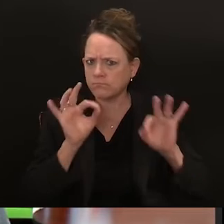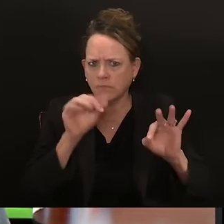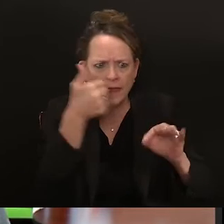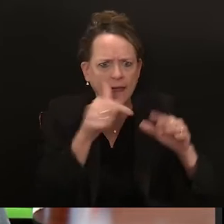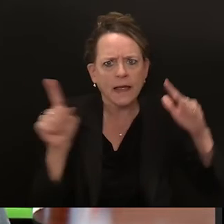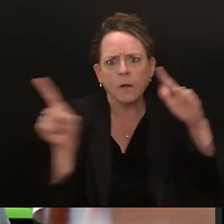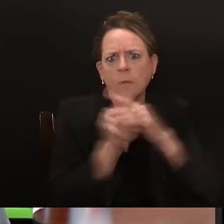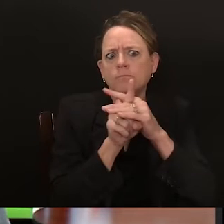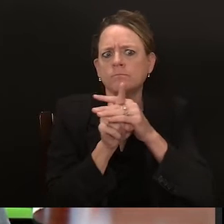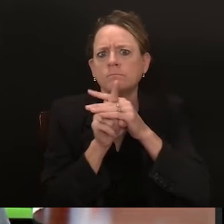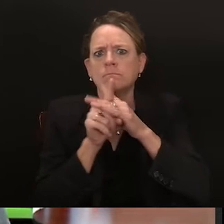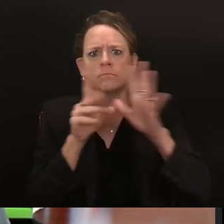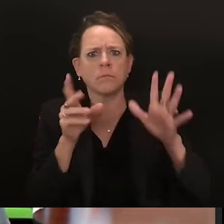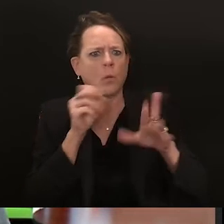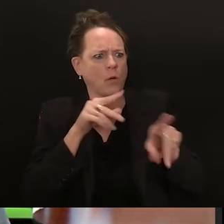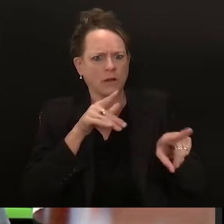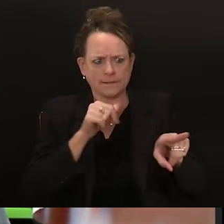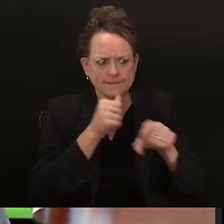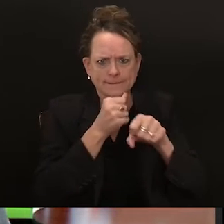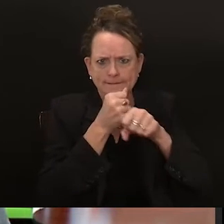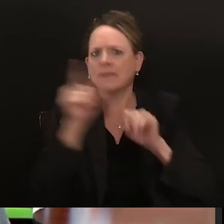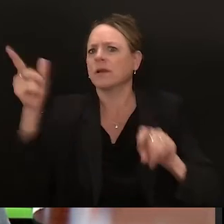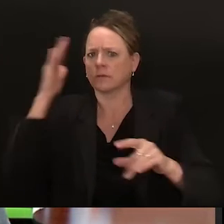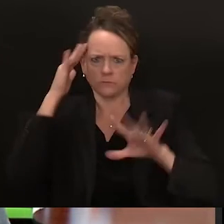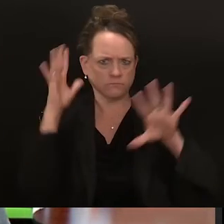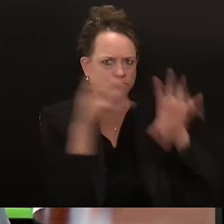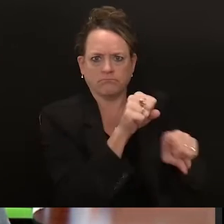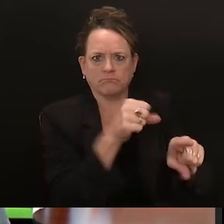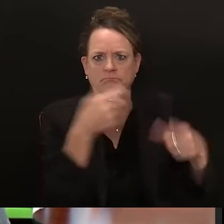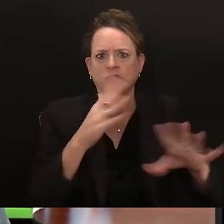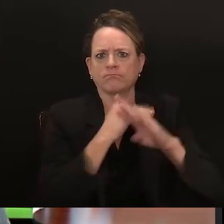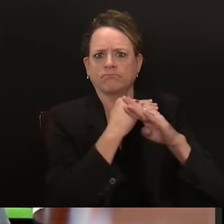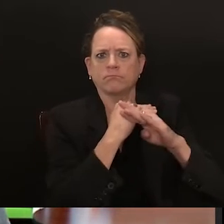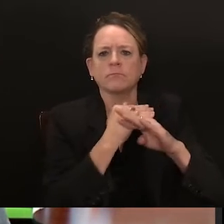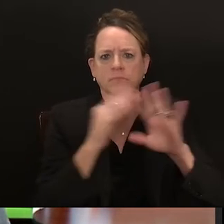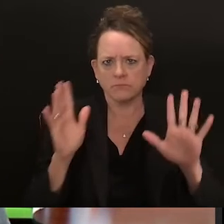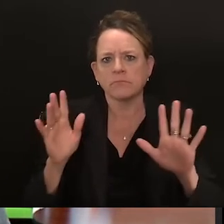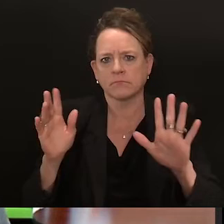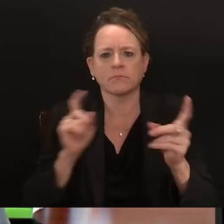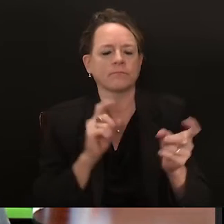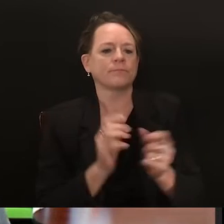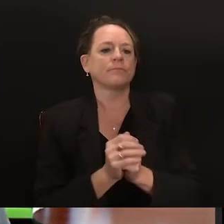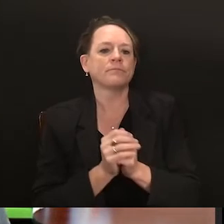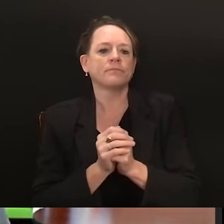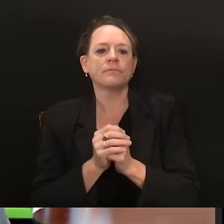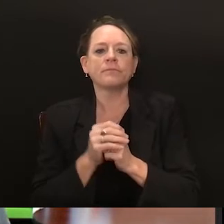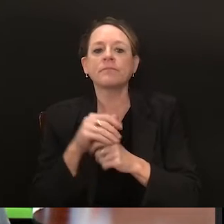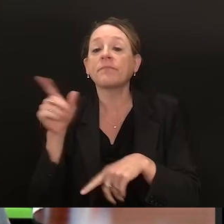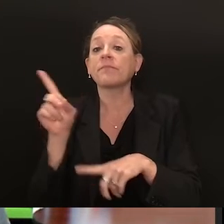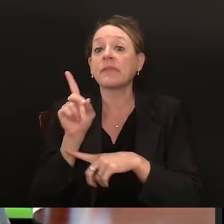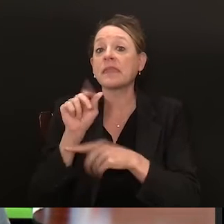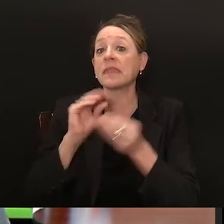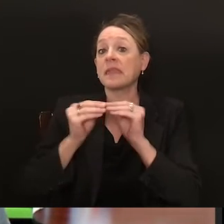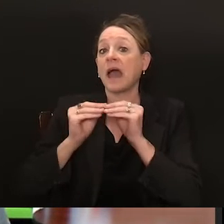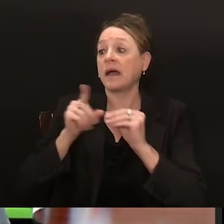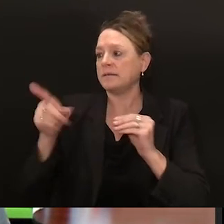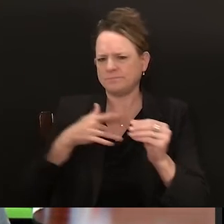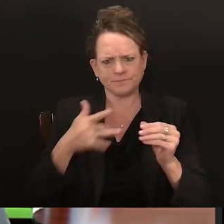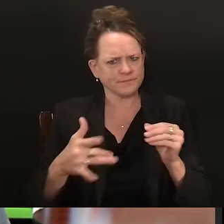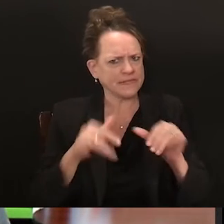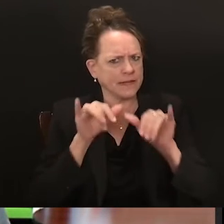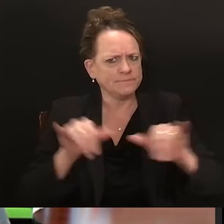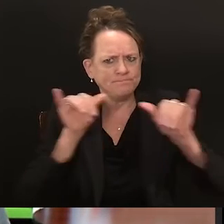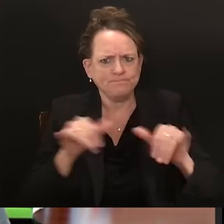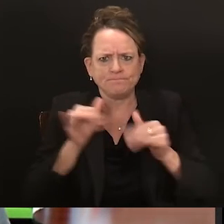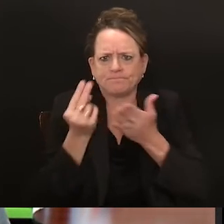concerns continue to be identified and evaluated in a timely manner. And that data is closely reviewed by